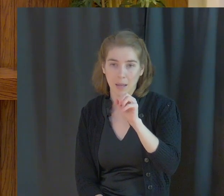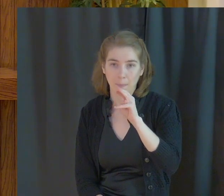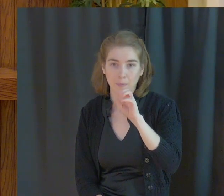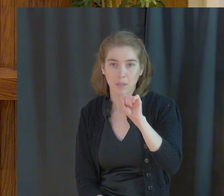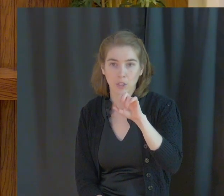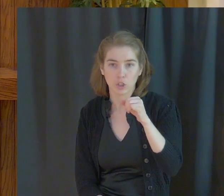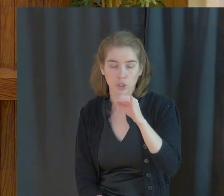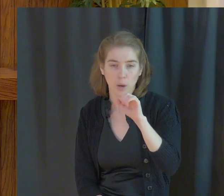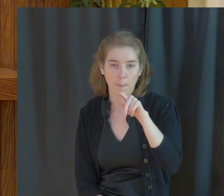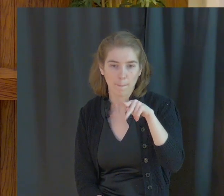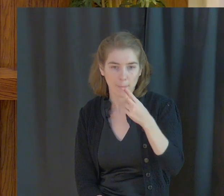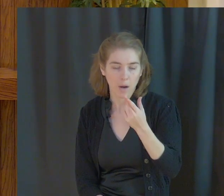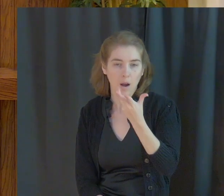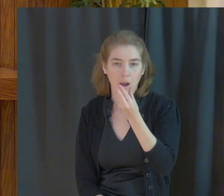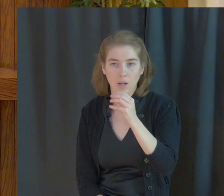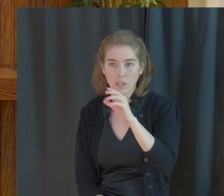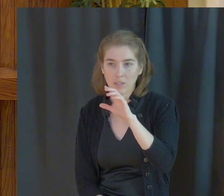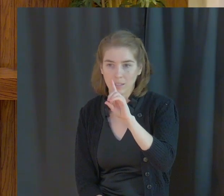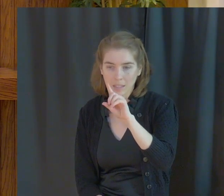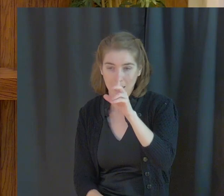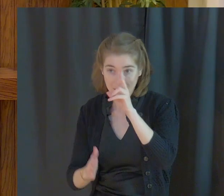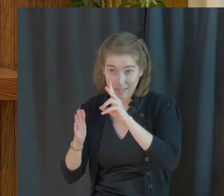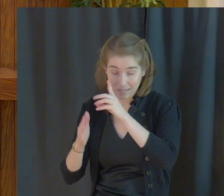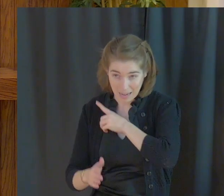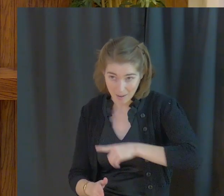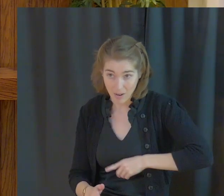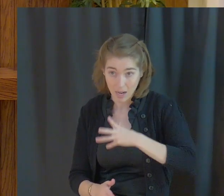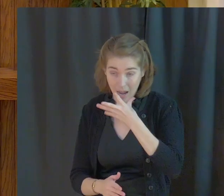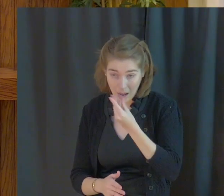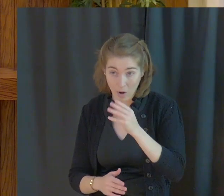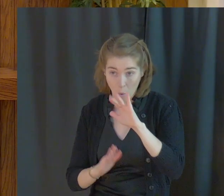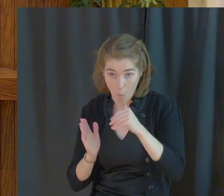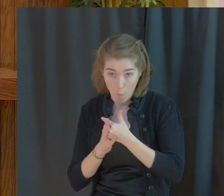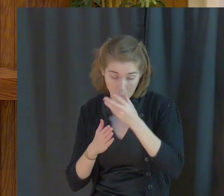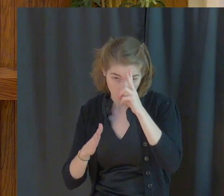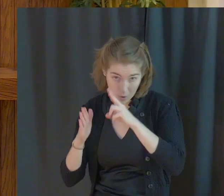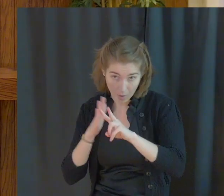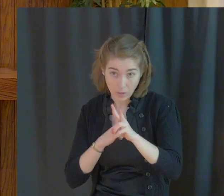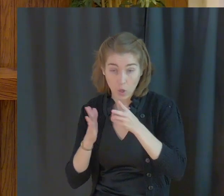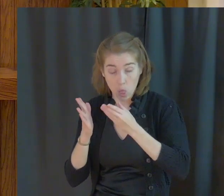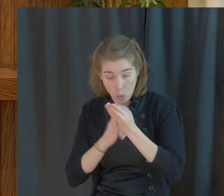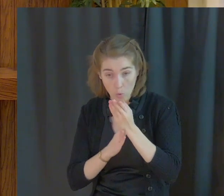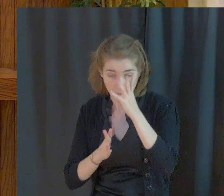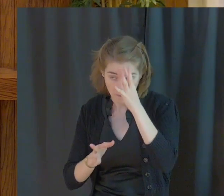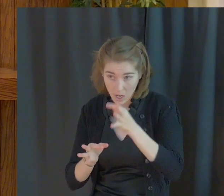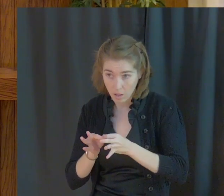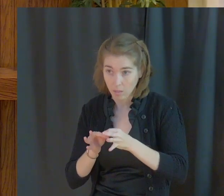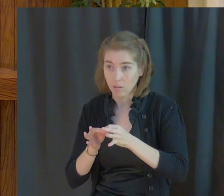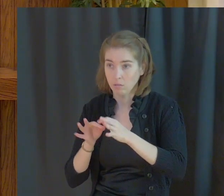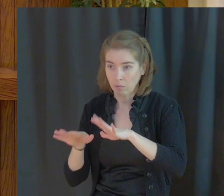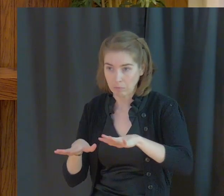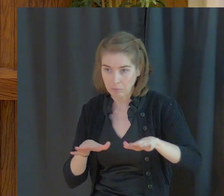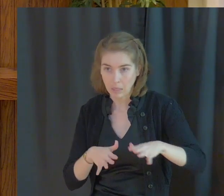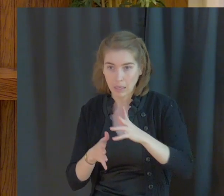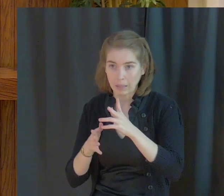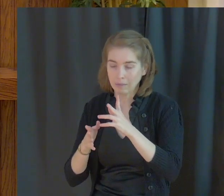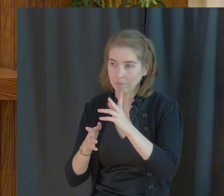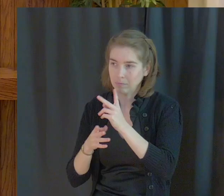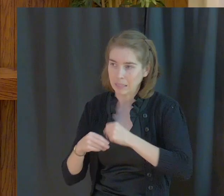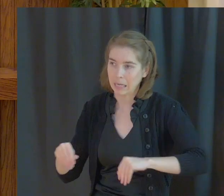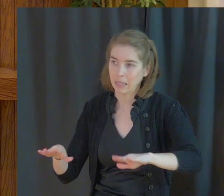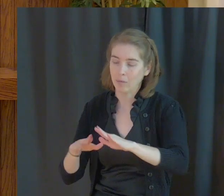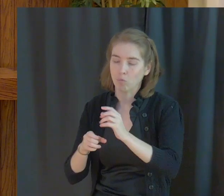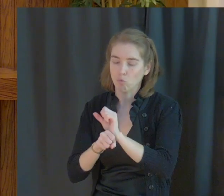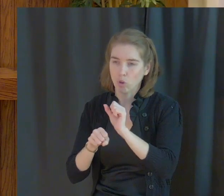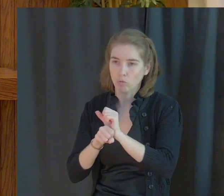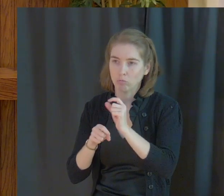Jephtheth, also of David and Samuel and the prophets, who through faith subdued kingdoms, worked righteousness,